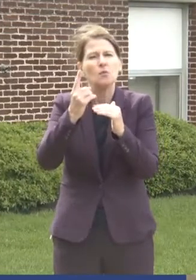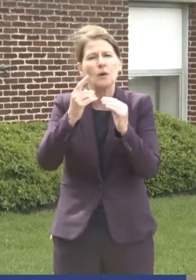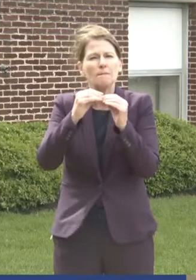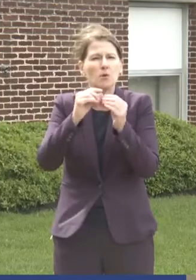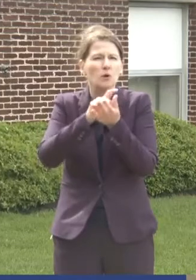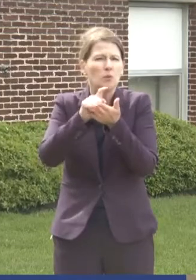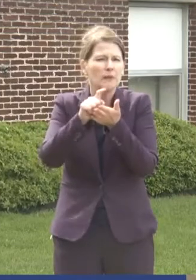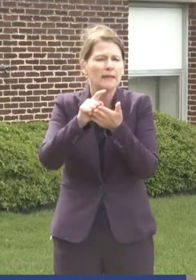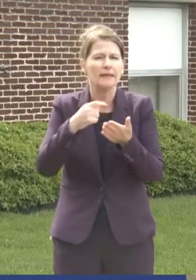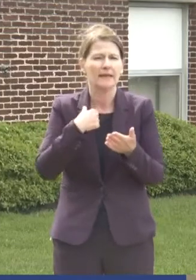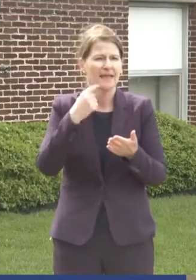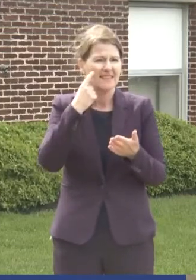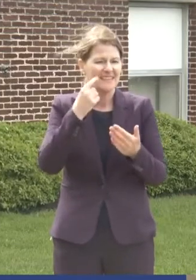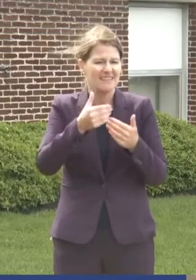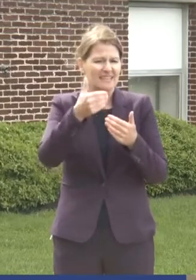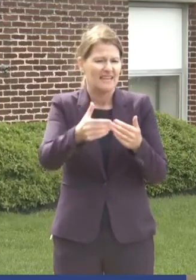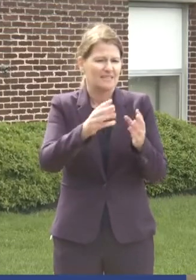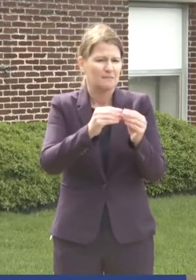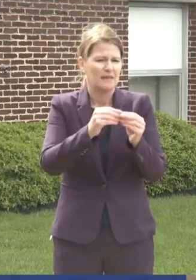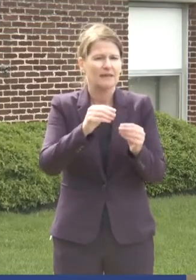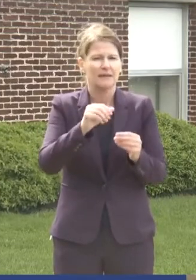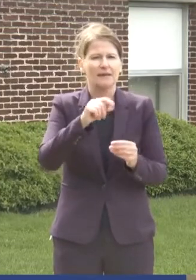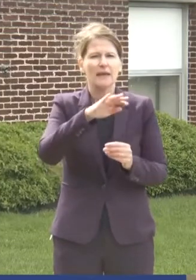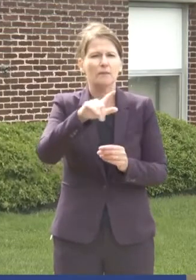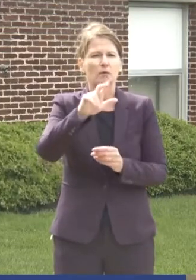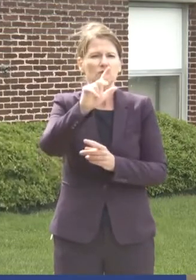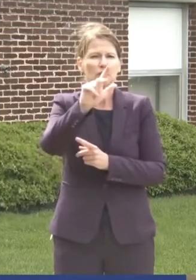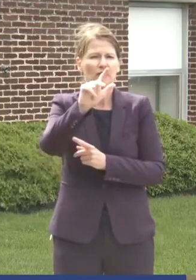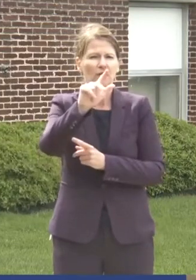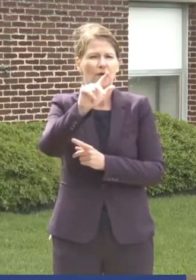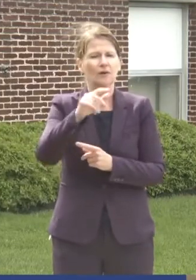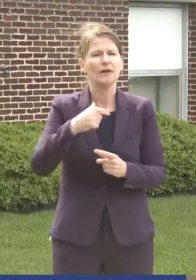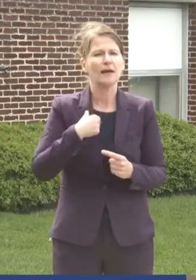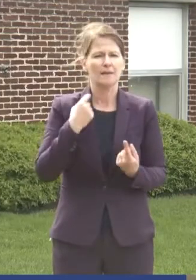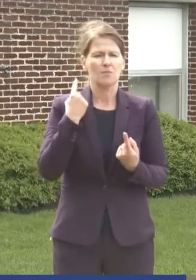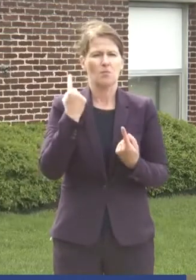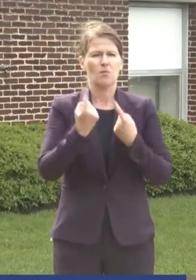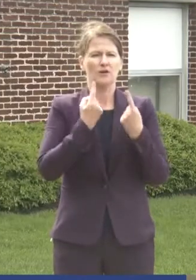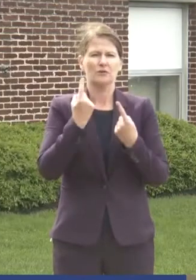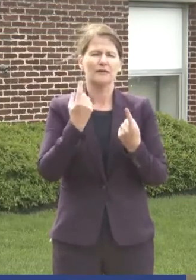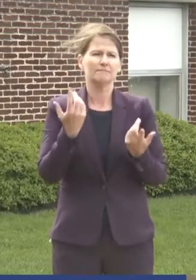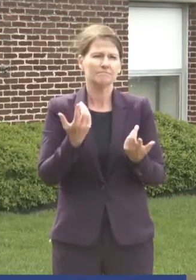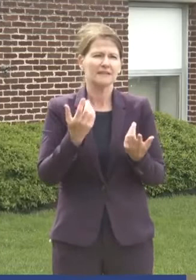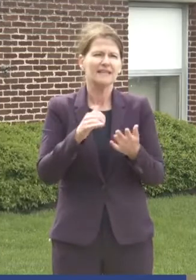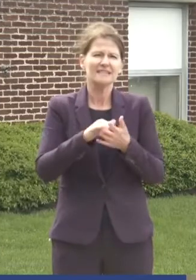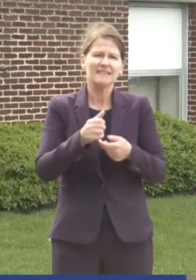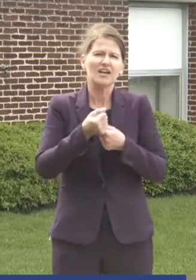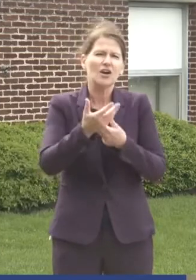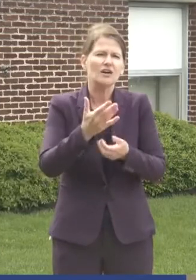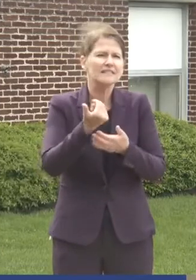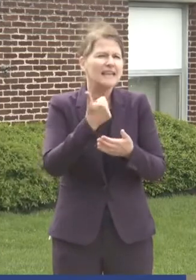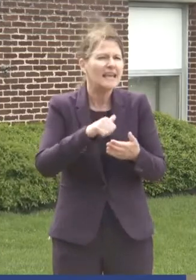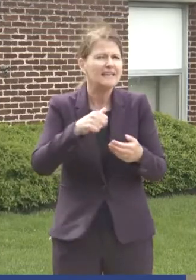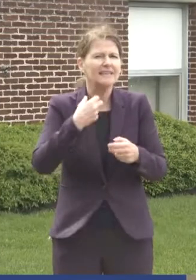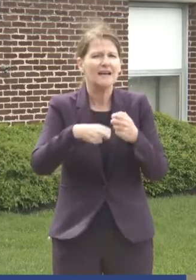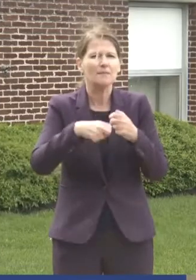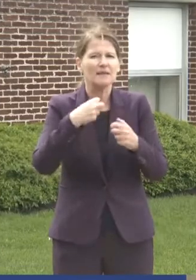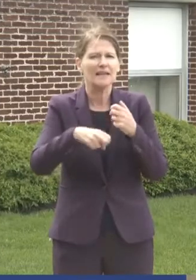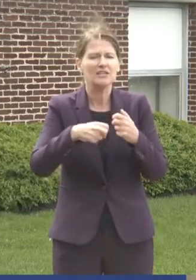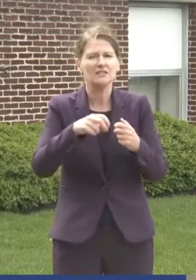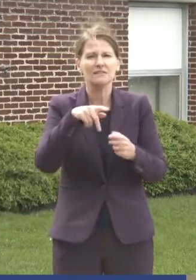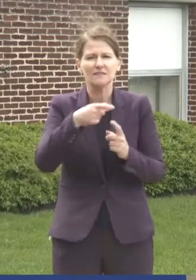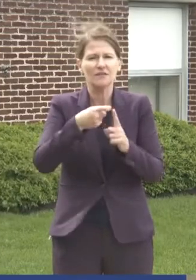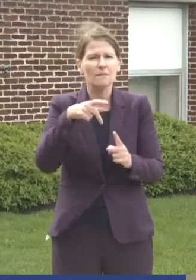or so. I think the next meeting on that is the 23rd. And I was just wondering, does that cause any complications for Pennsylvania?